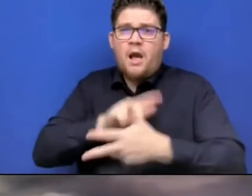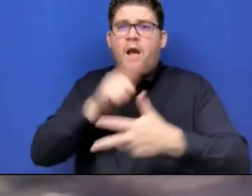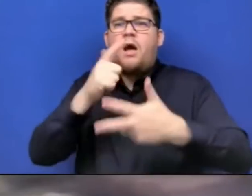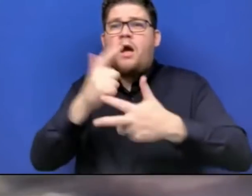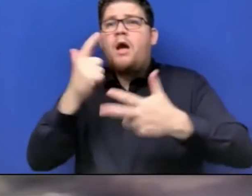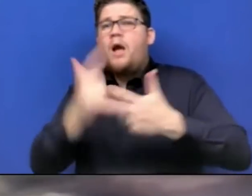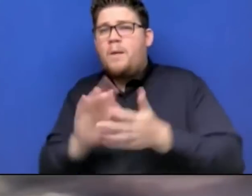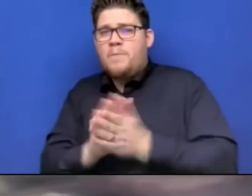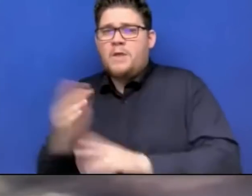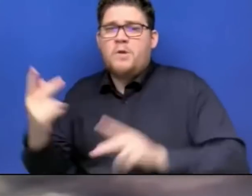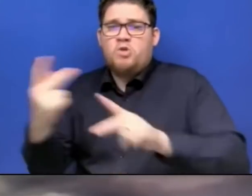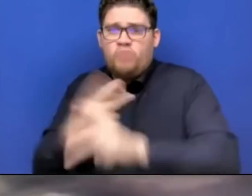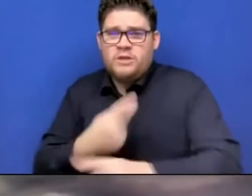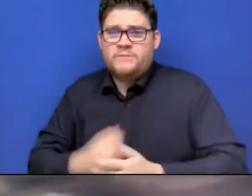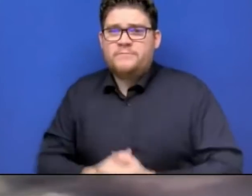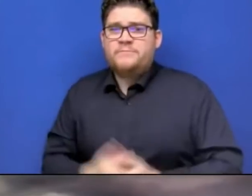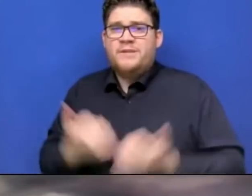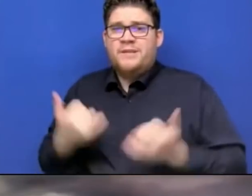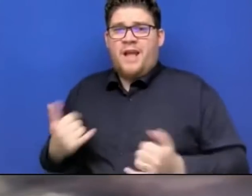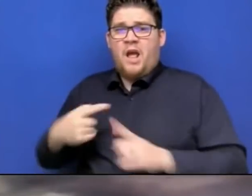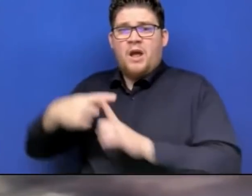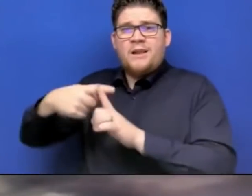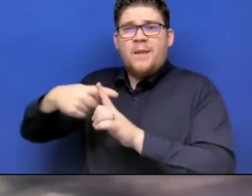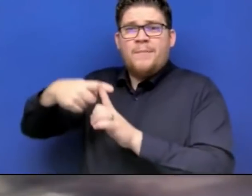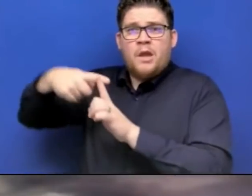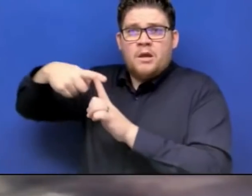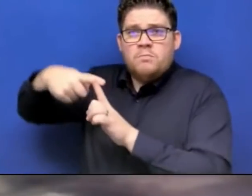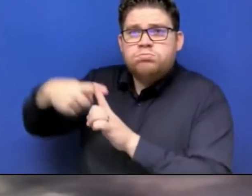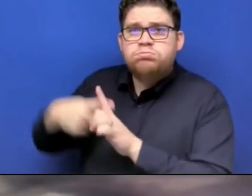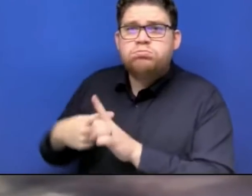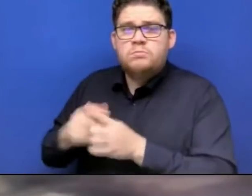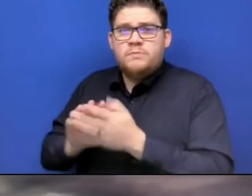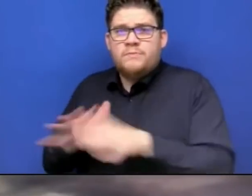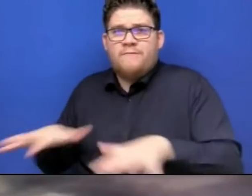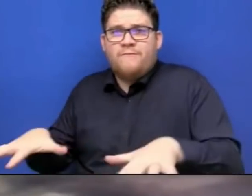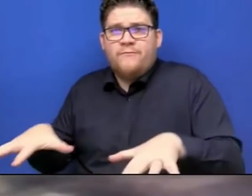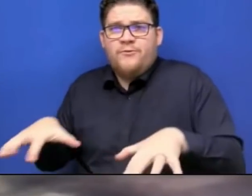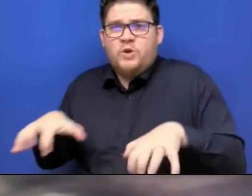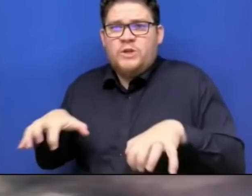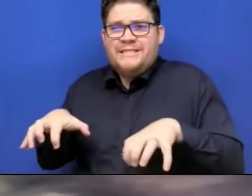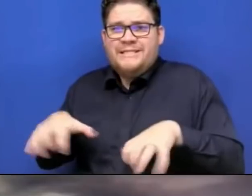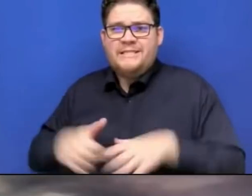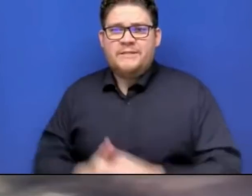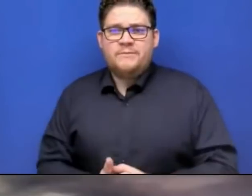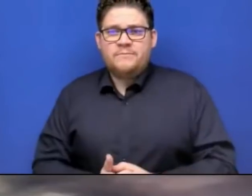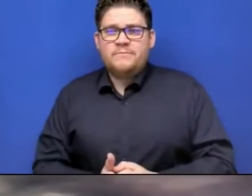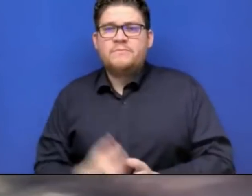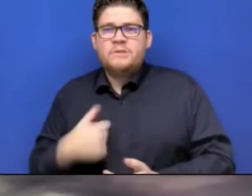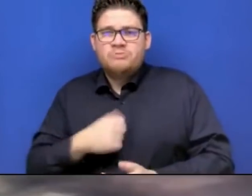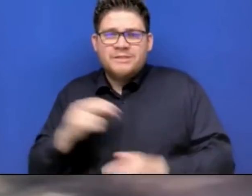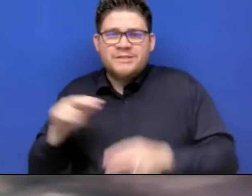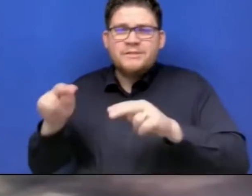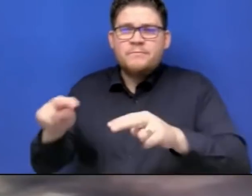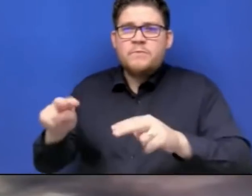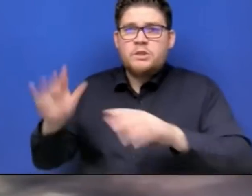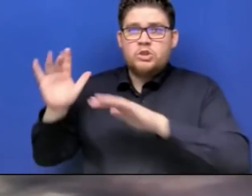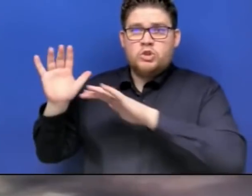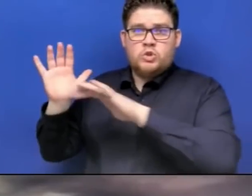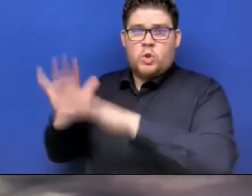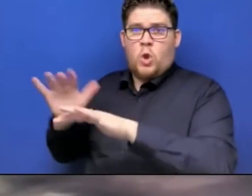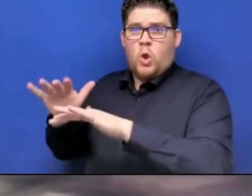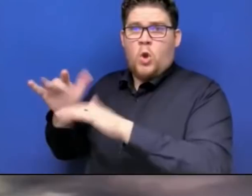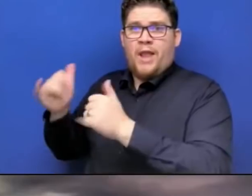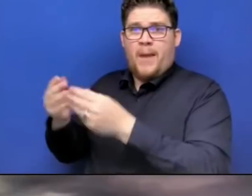climbing currently, perhaps up to 3,000 meters higher than the last two events. So snow melt is also a